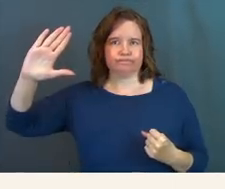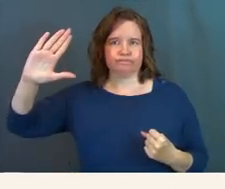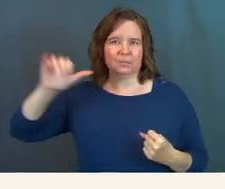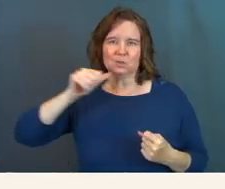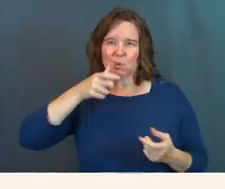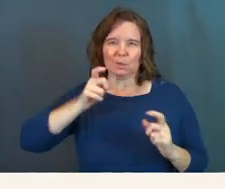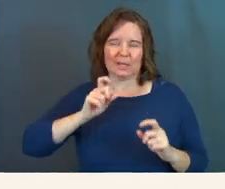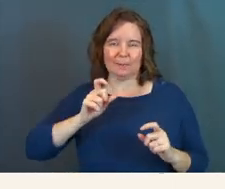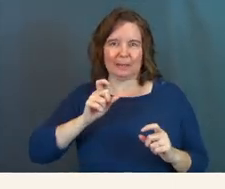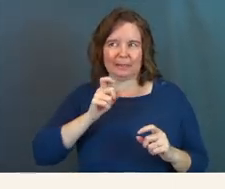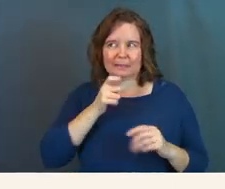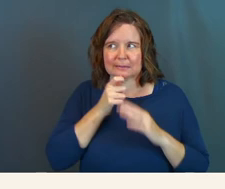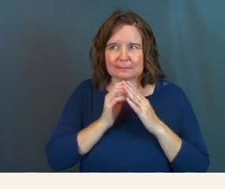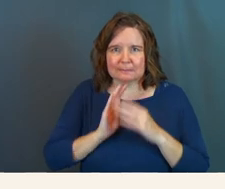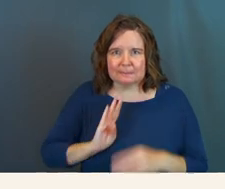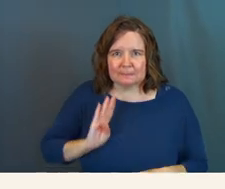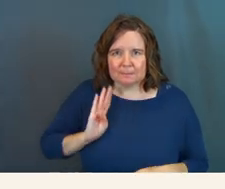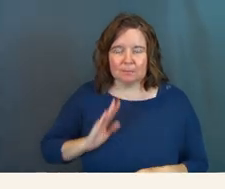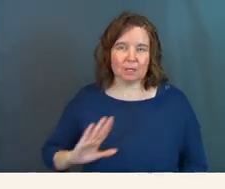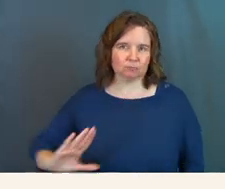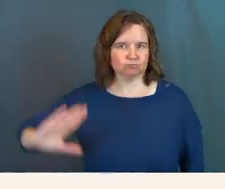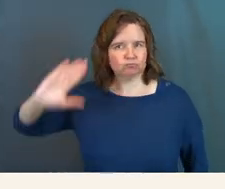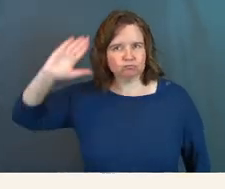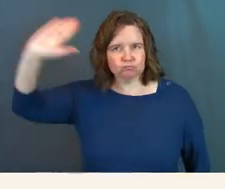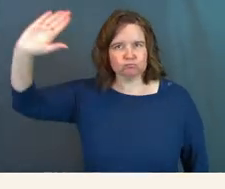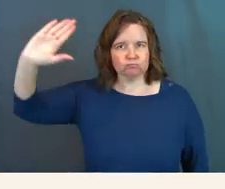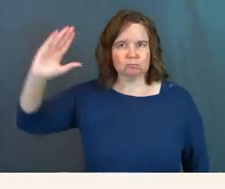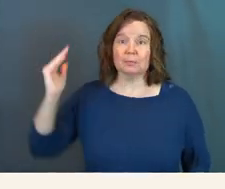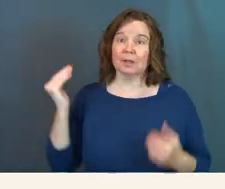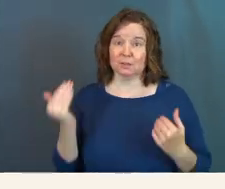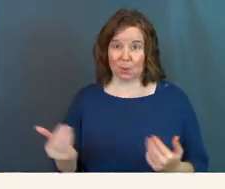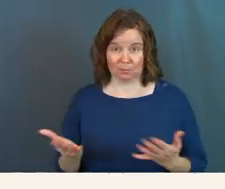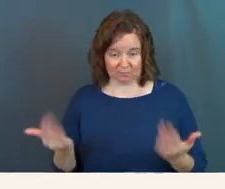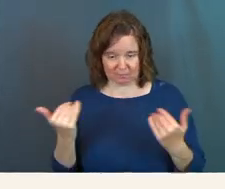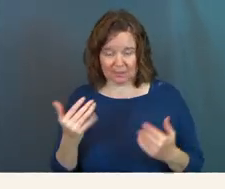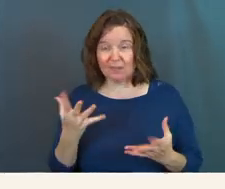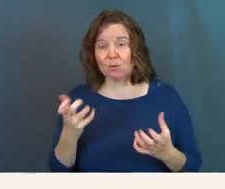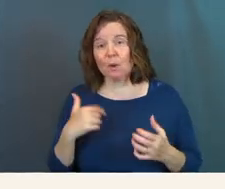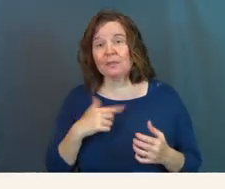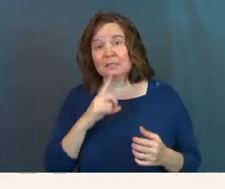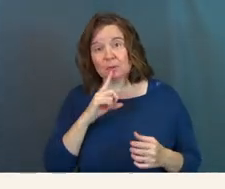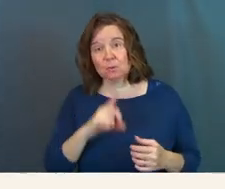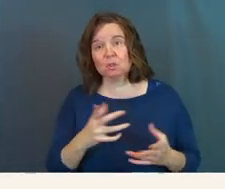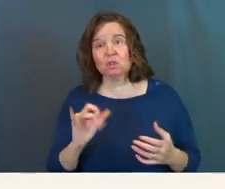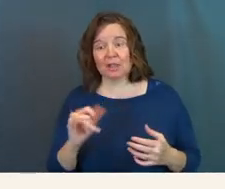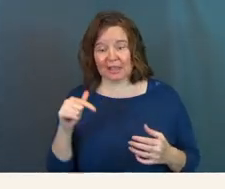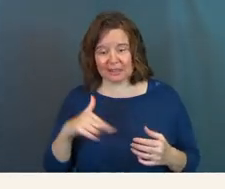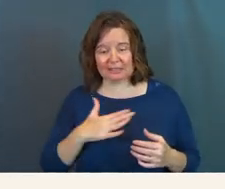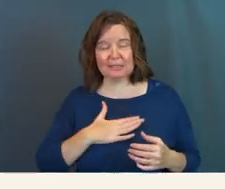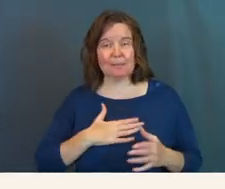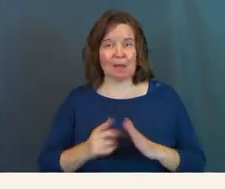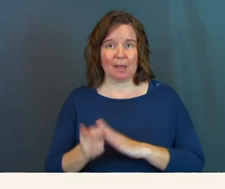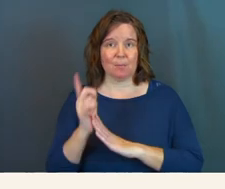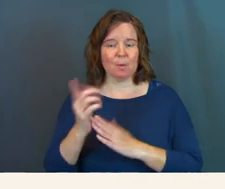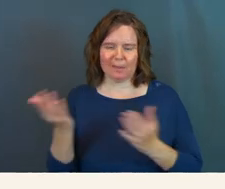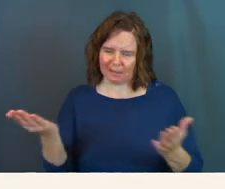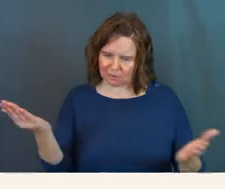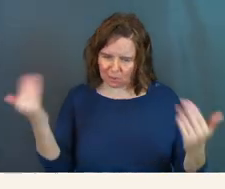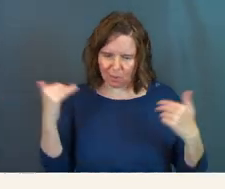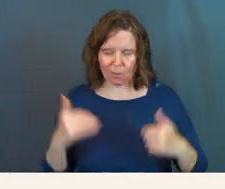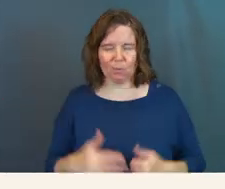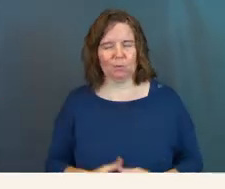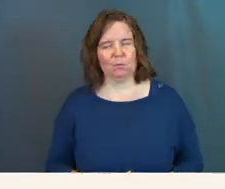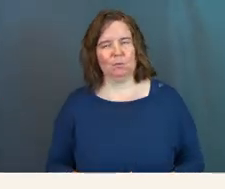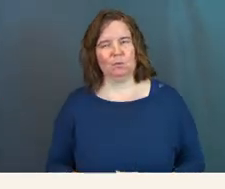Don't give me one of these subtle things. All the way up, let's go. If you want this to be real, you're like, this is my moment. Then let's